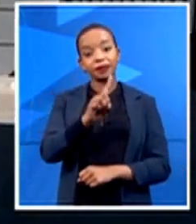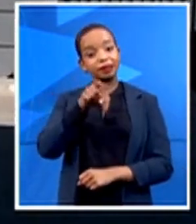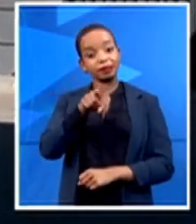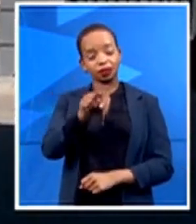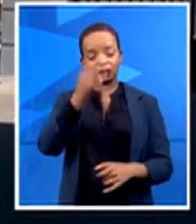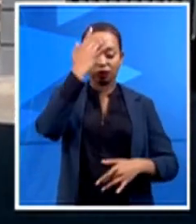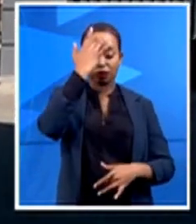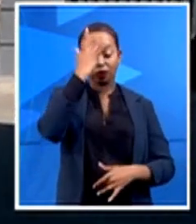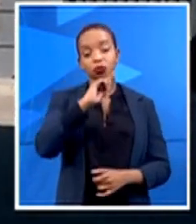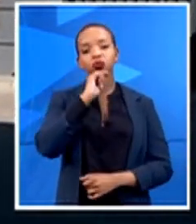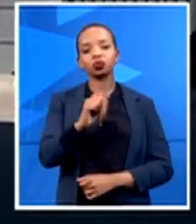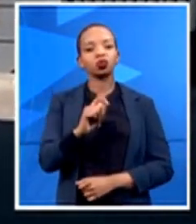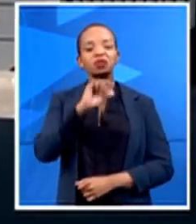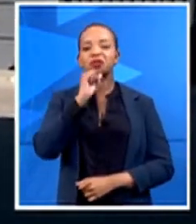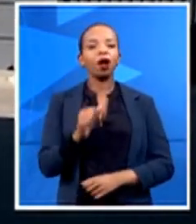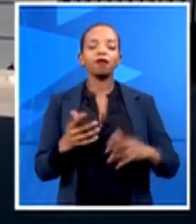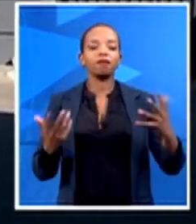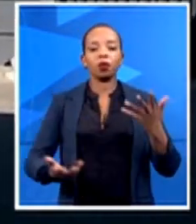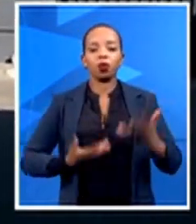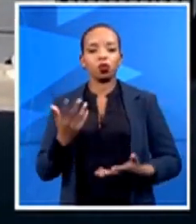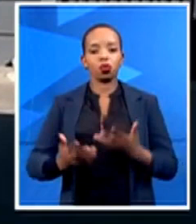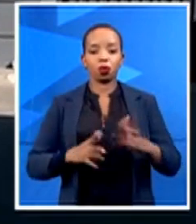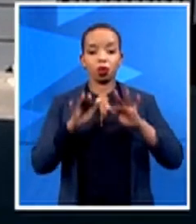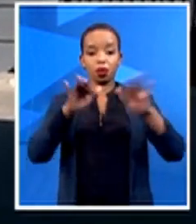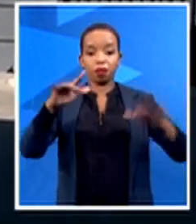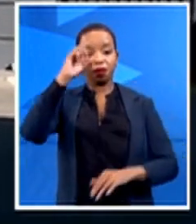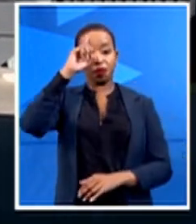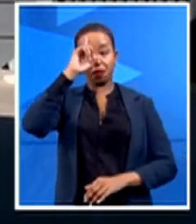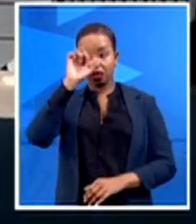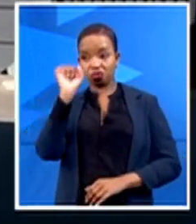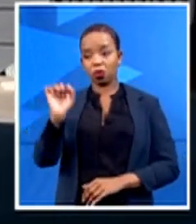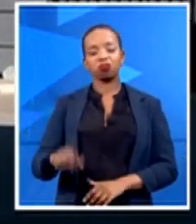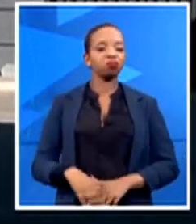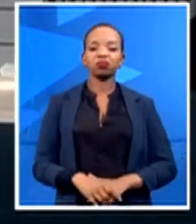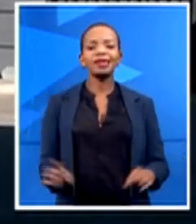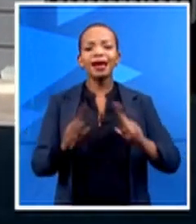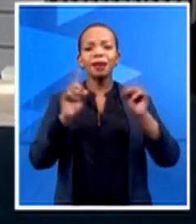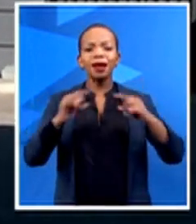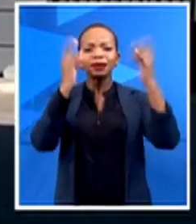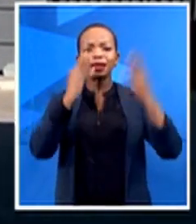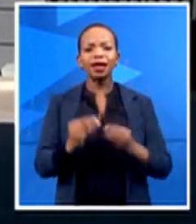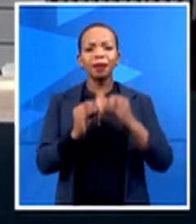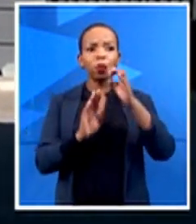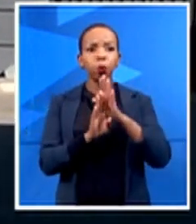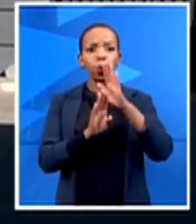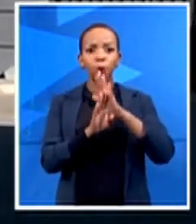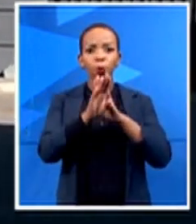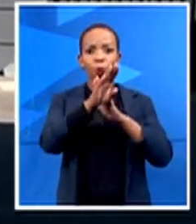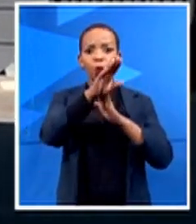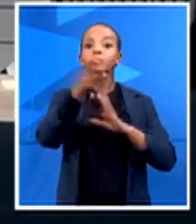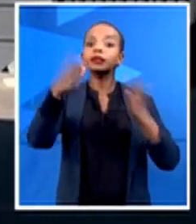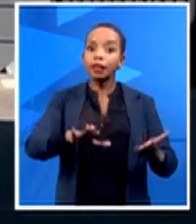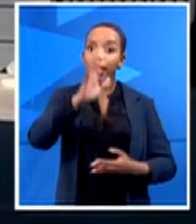blacks. But we see the number growing and we are going to die. There is no second chance. The economy can have second chance.